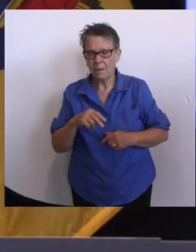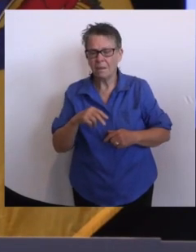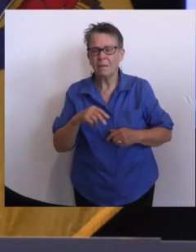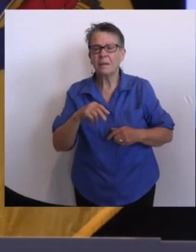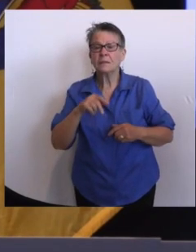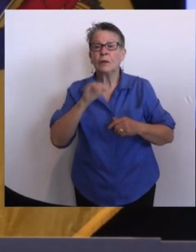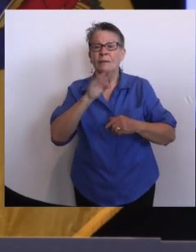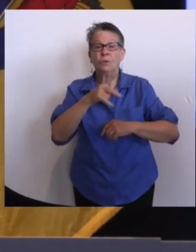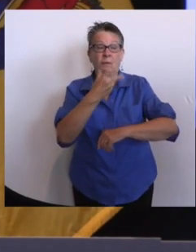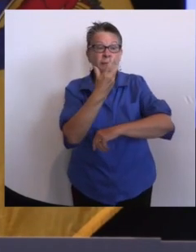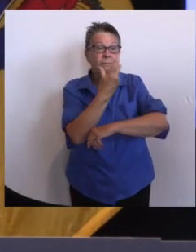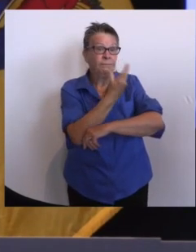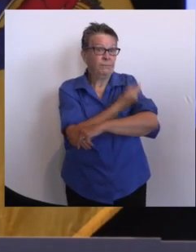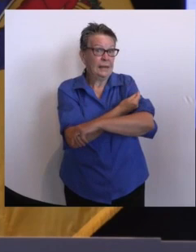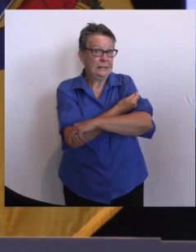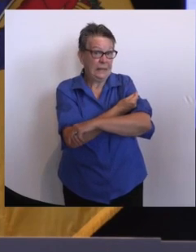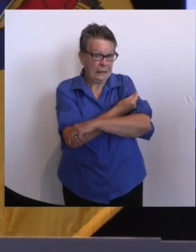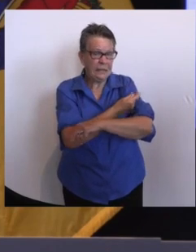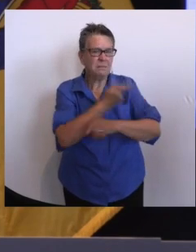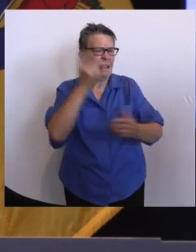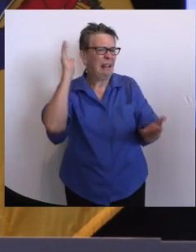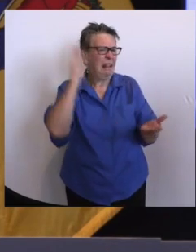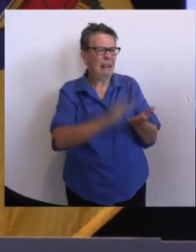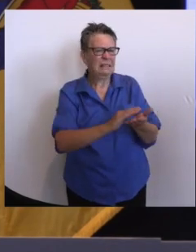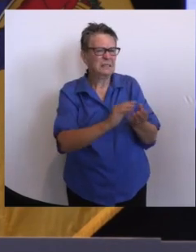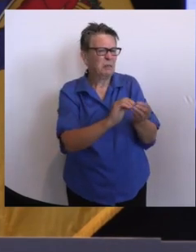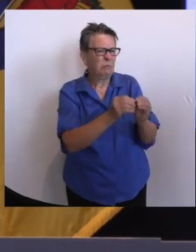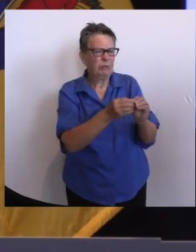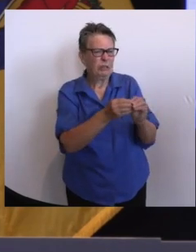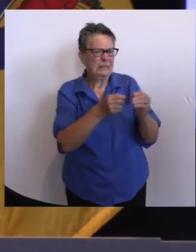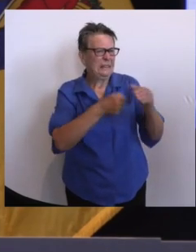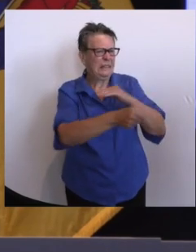you're vaccinated, you're far more protected against this than if you're not.